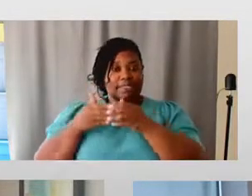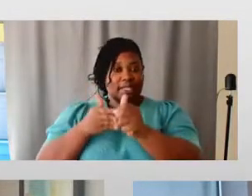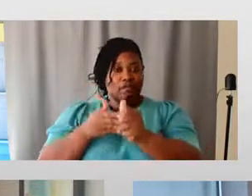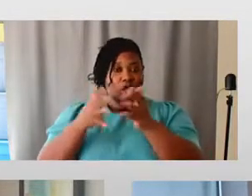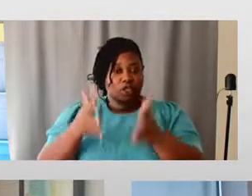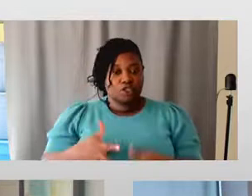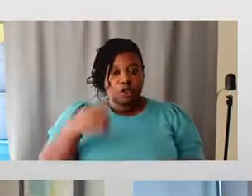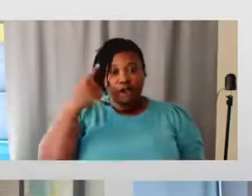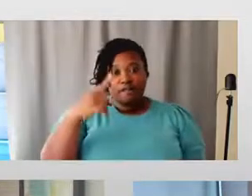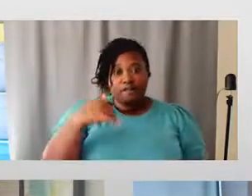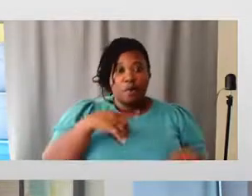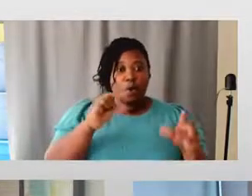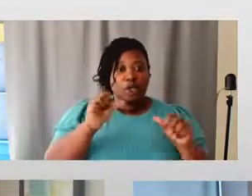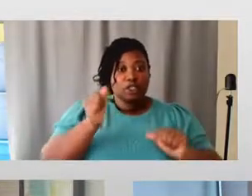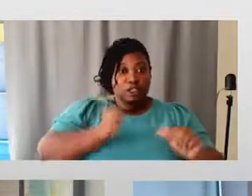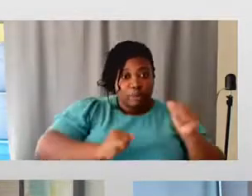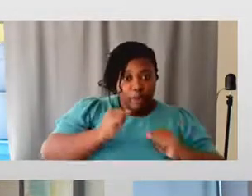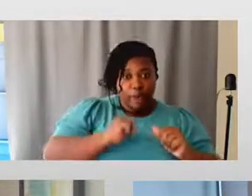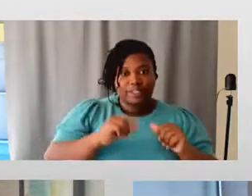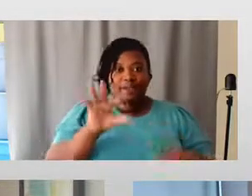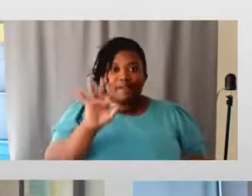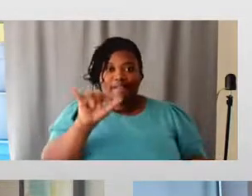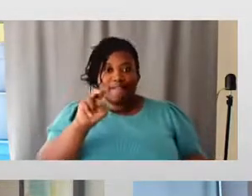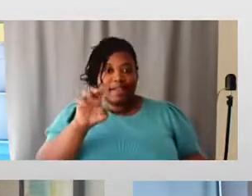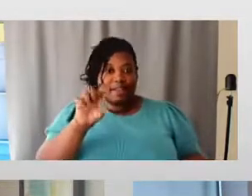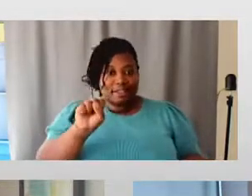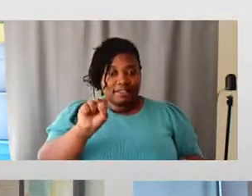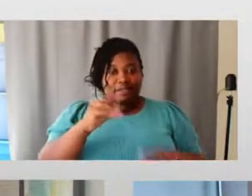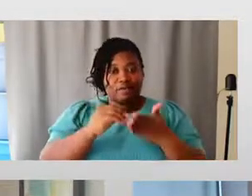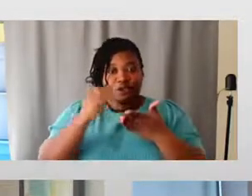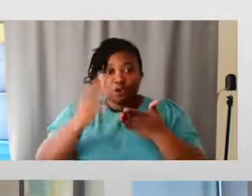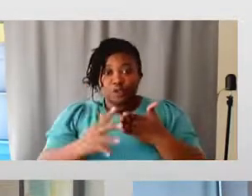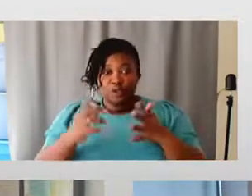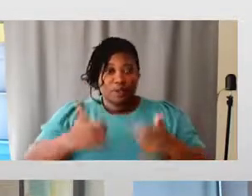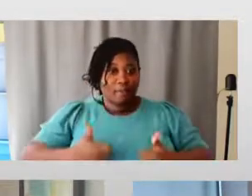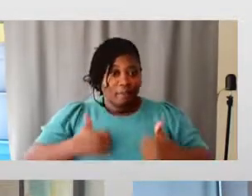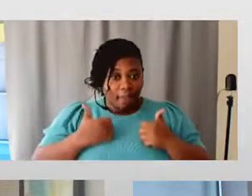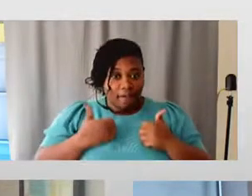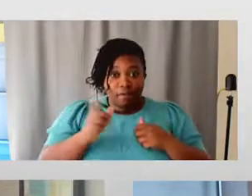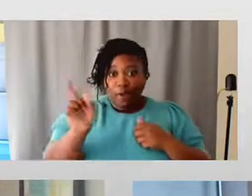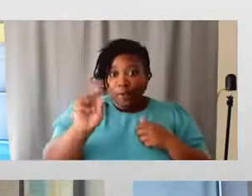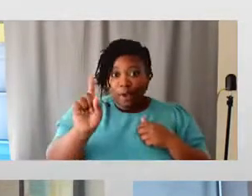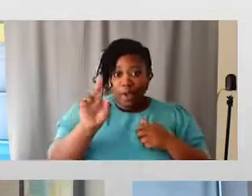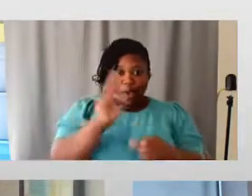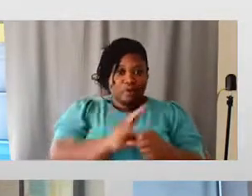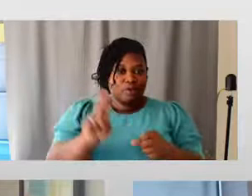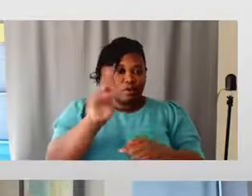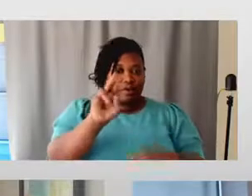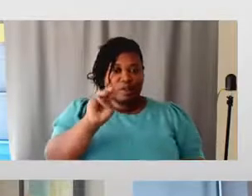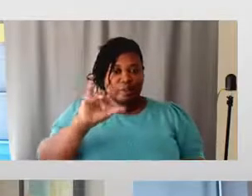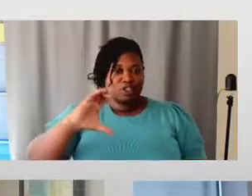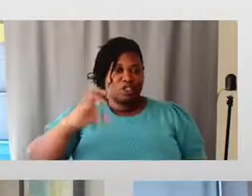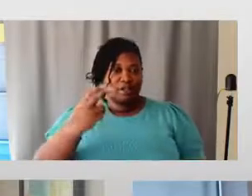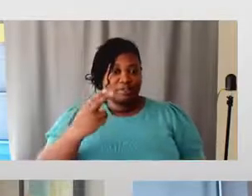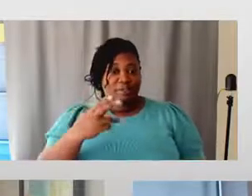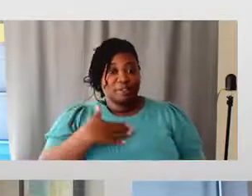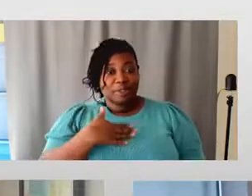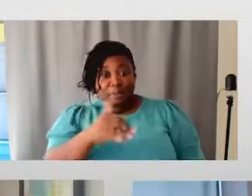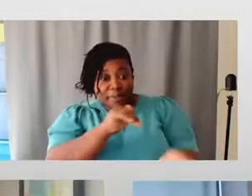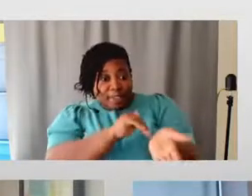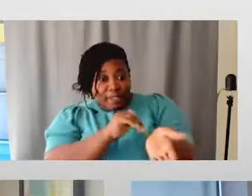sports and fitness division of student life at the University of Michigan. So Dr. Ogunlami,